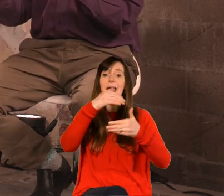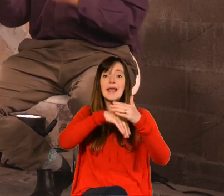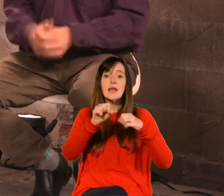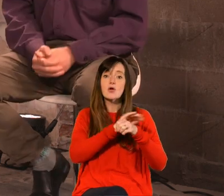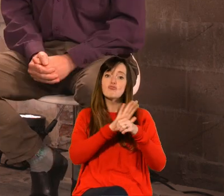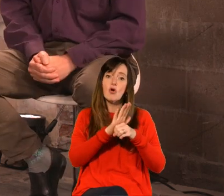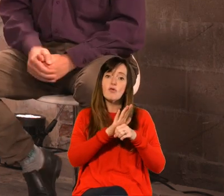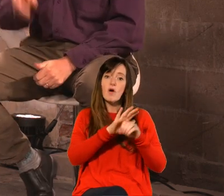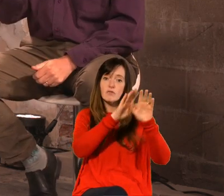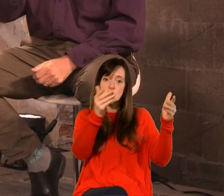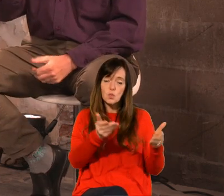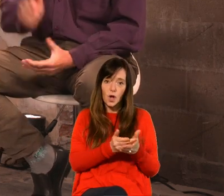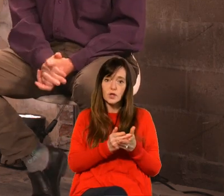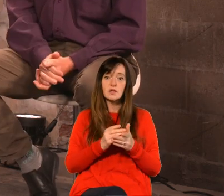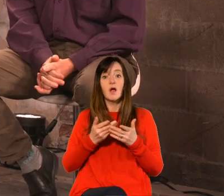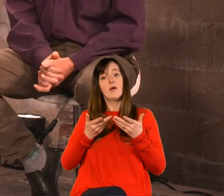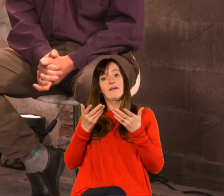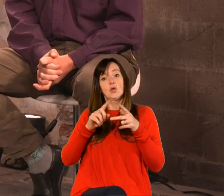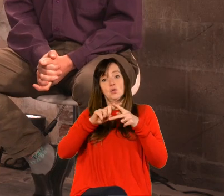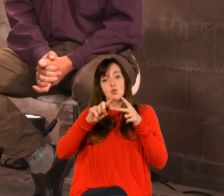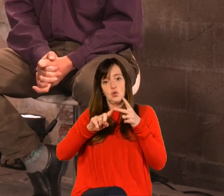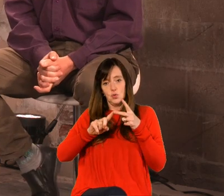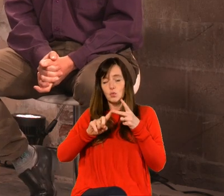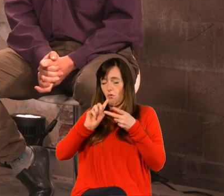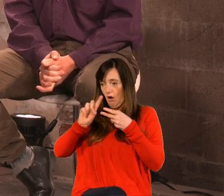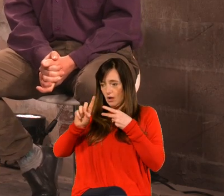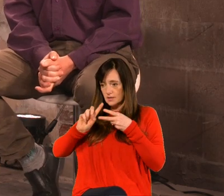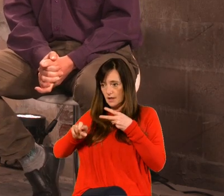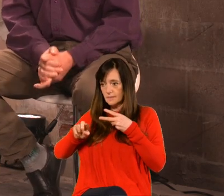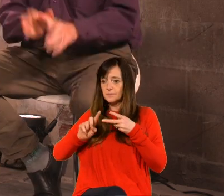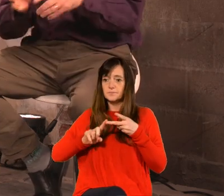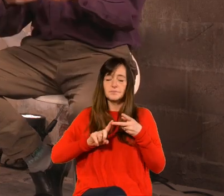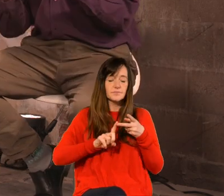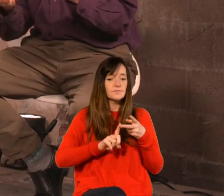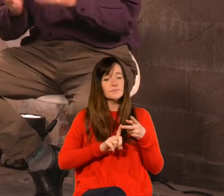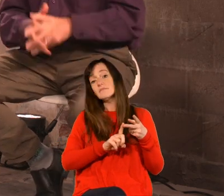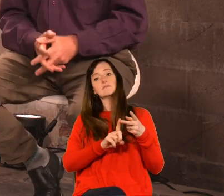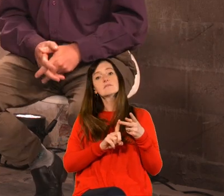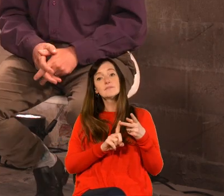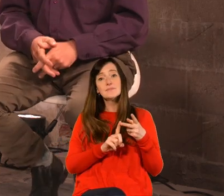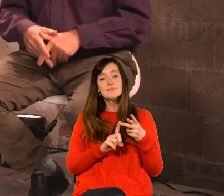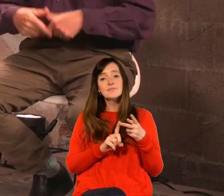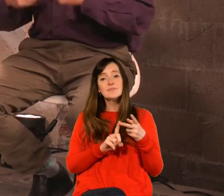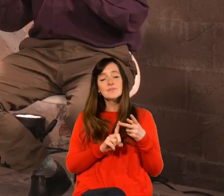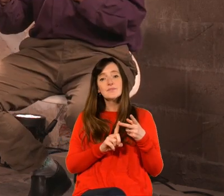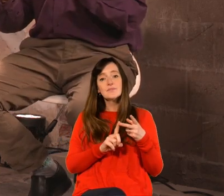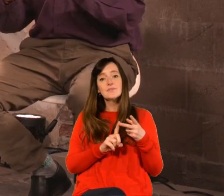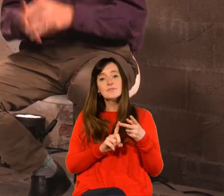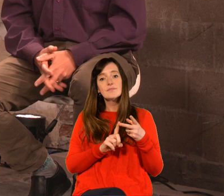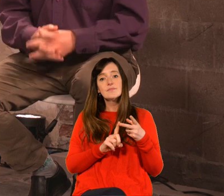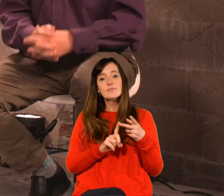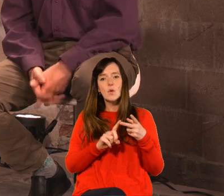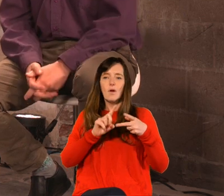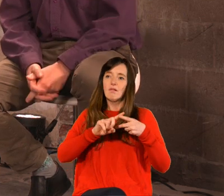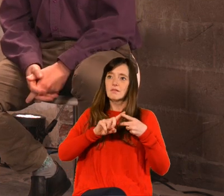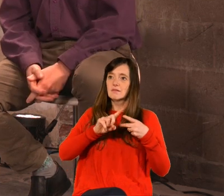big question i'm going to give you a couple of thoughts okay um but hugely encourage you to dig into some of the resources that are out there helena first i'd say a couple of